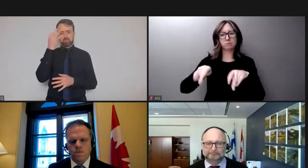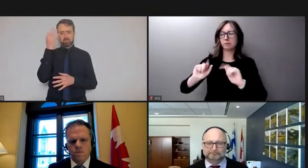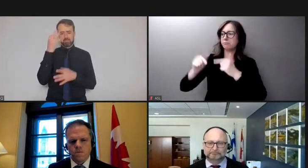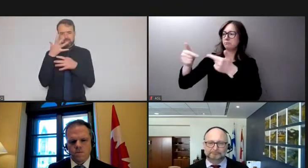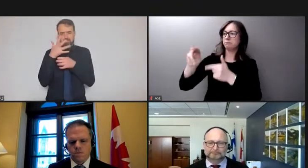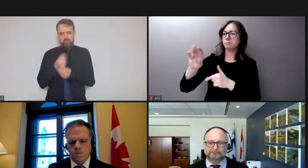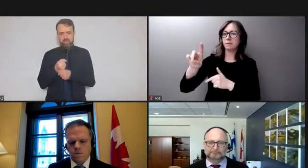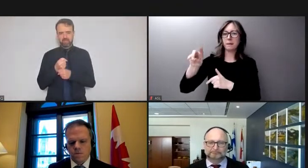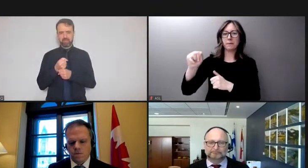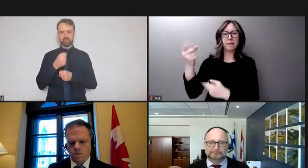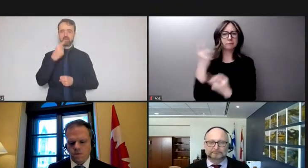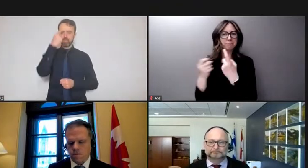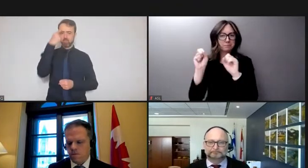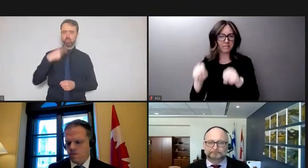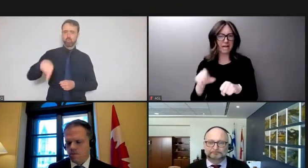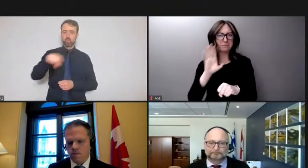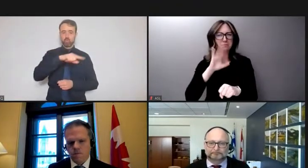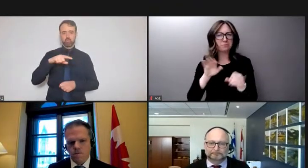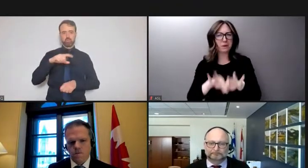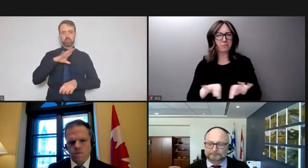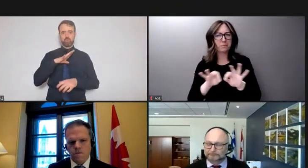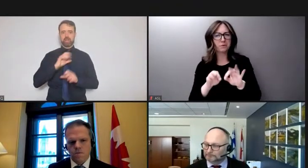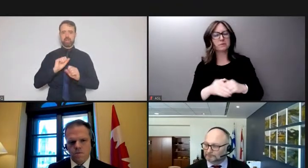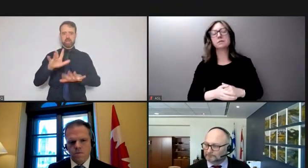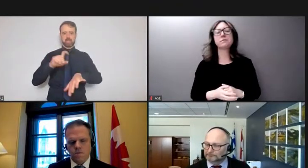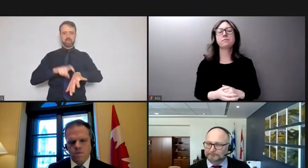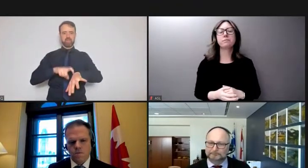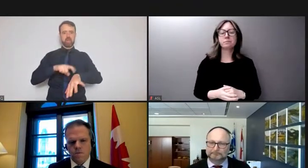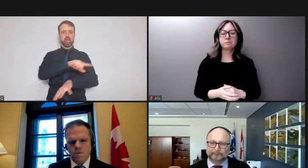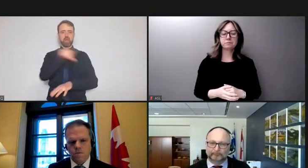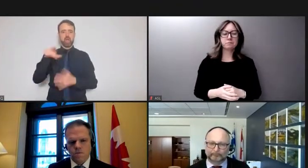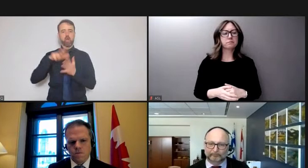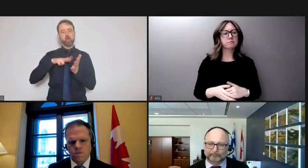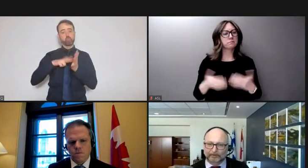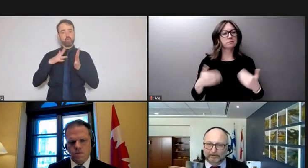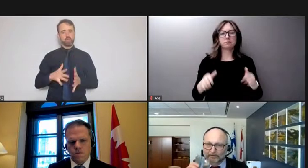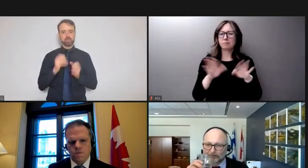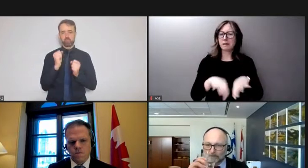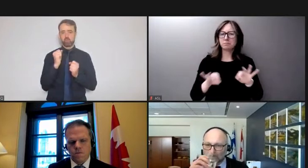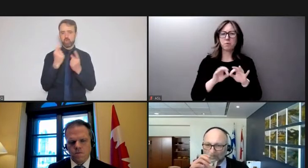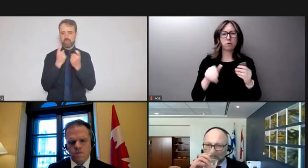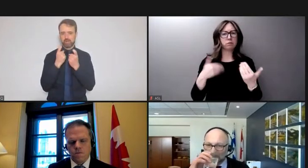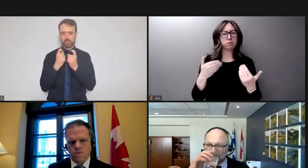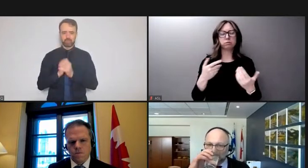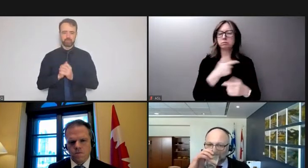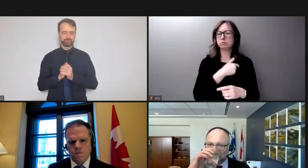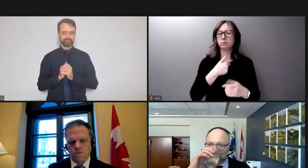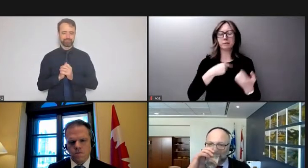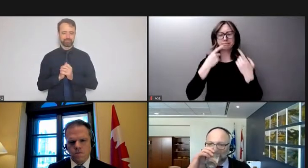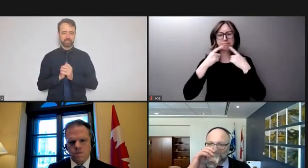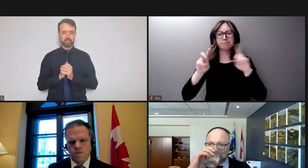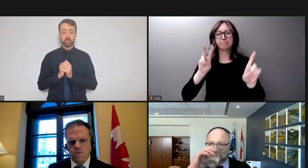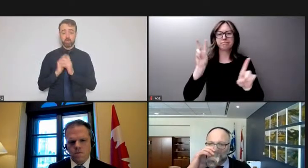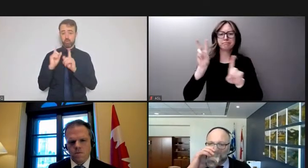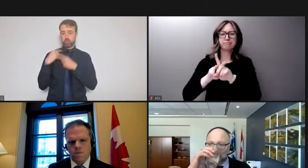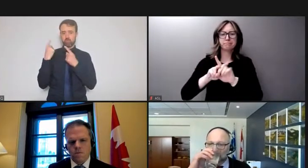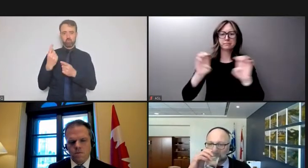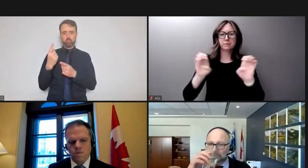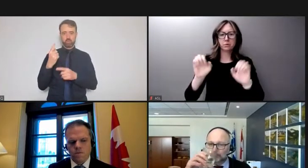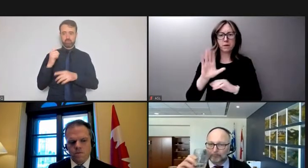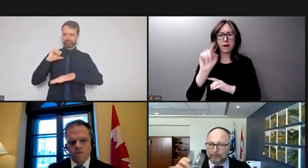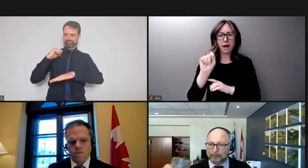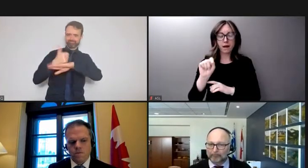questions i know they must have since taking the unprecedented and extraordinary step of invoking the emergency act on monday we have seen